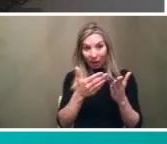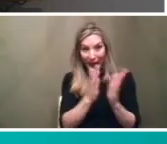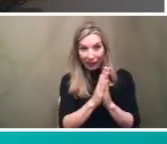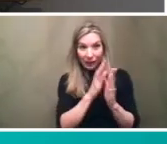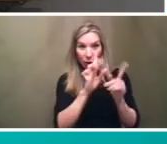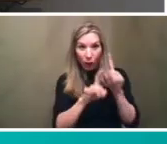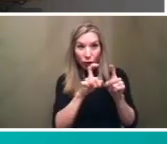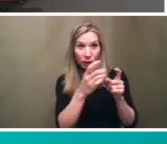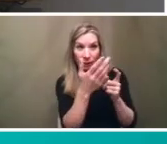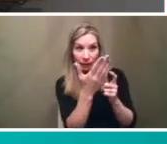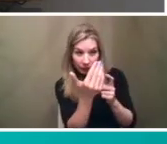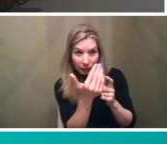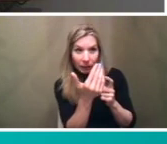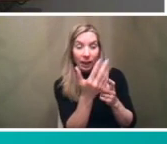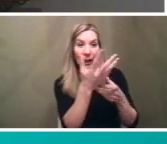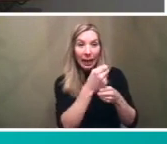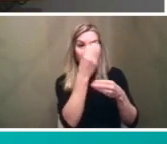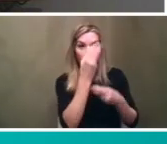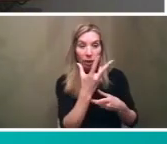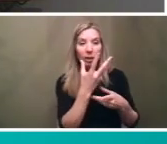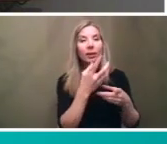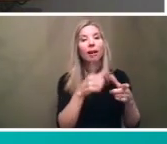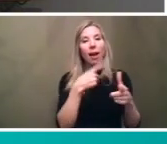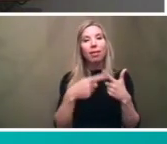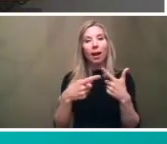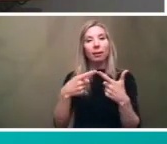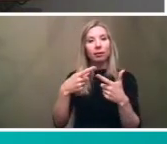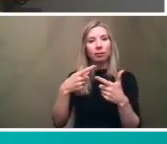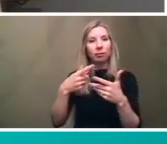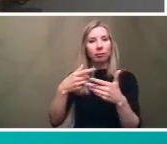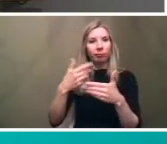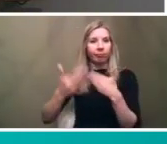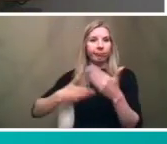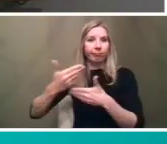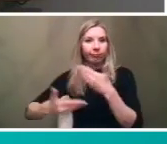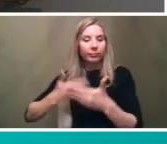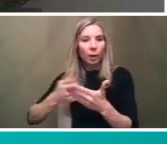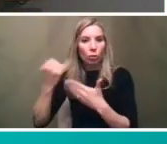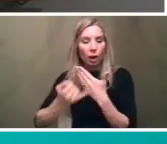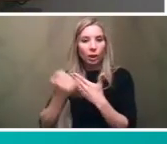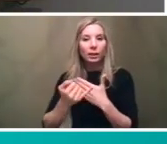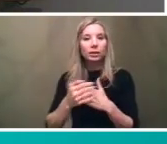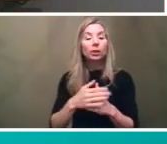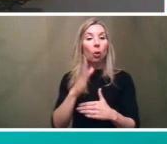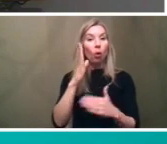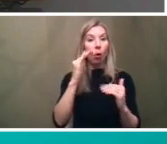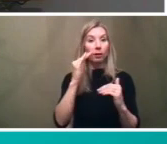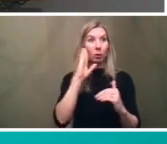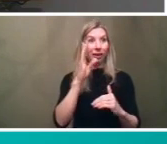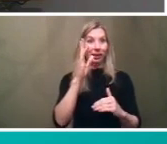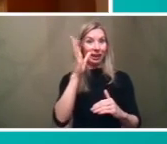um if you work for a community-based organization hopefully you'll hear from our team in the coming weeks and you'll be a partner through this process yeah